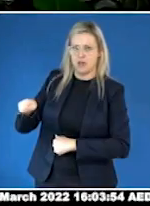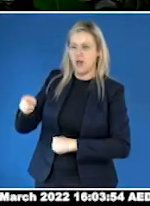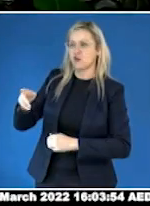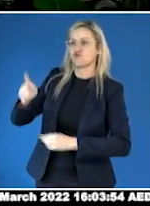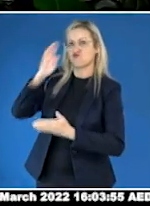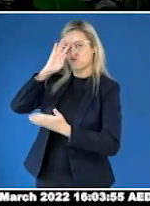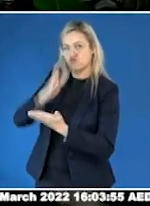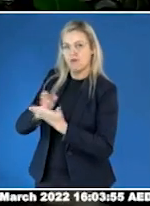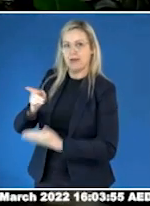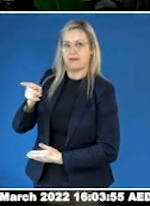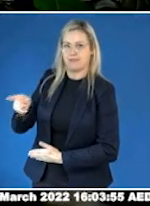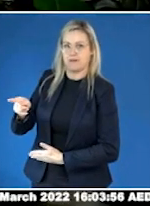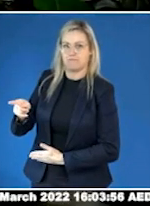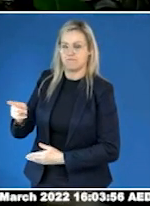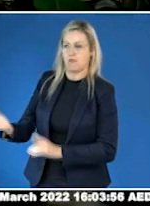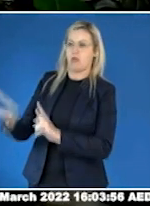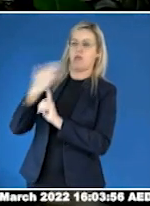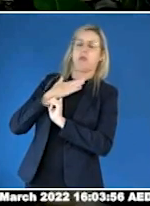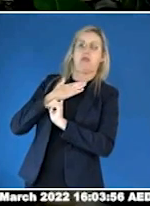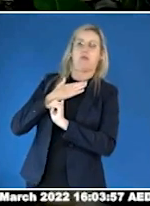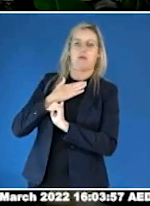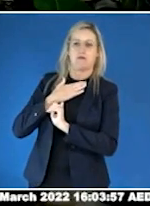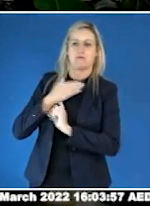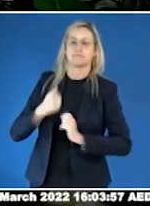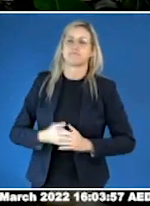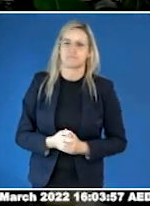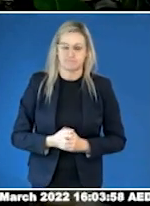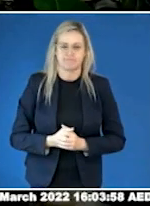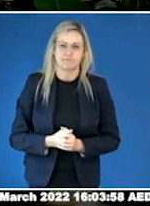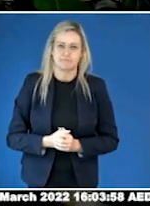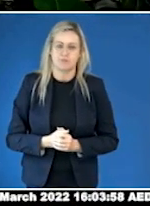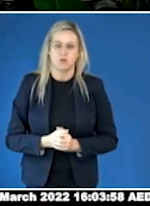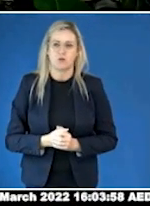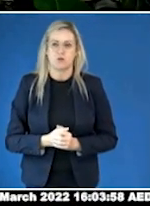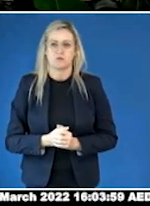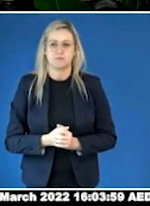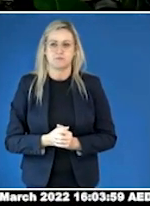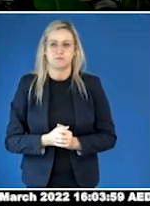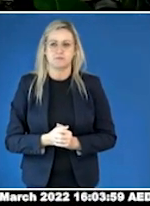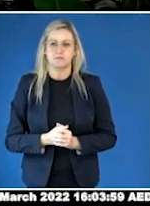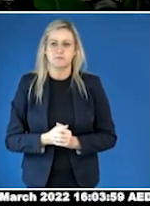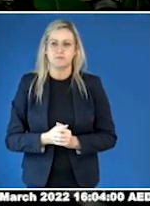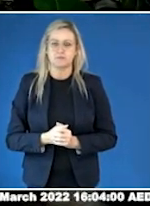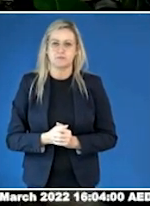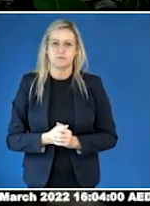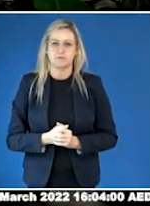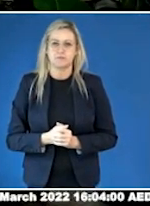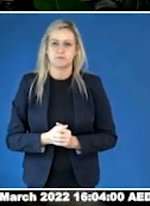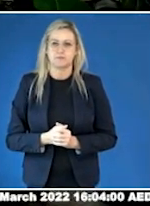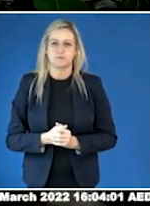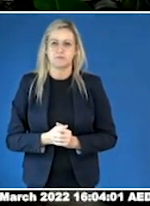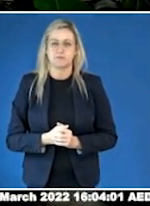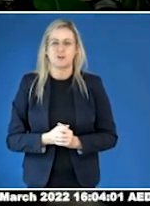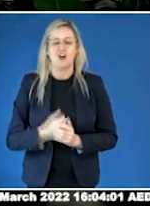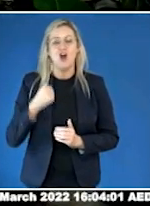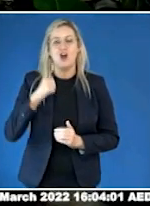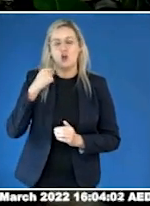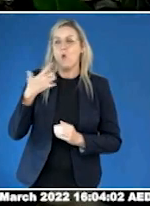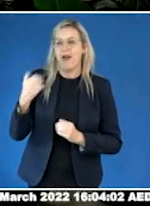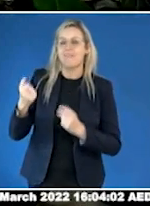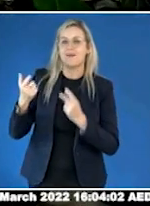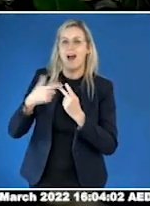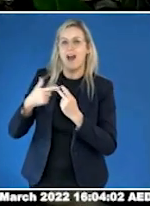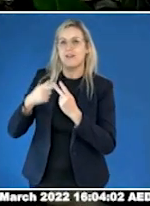We know these results are not alone, there's many more studies that painted a similar picture. In one